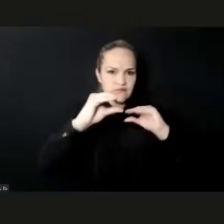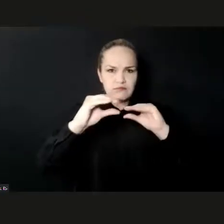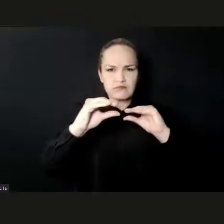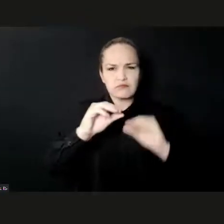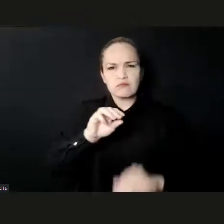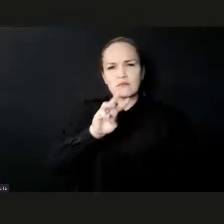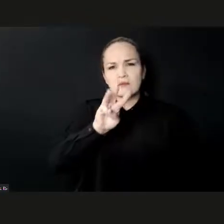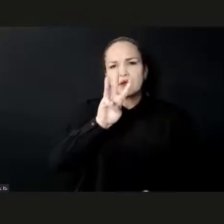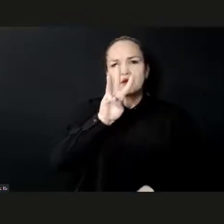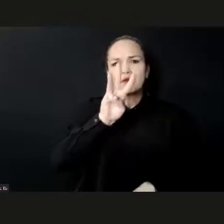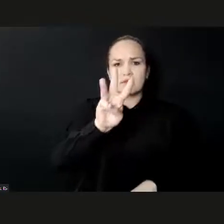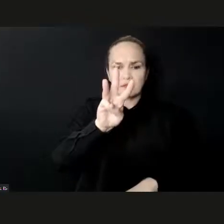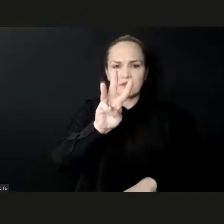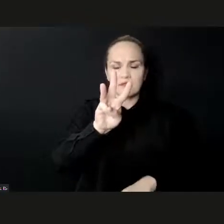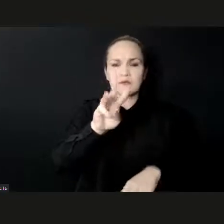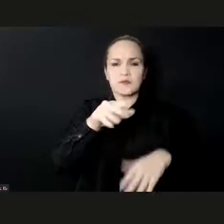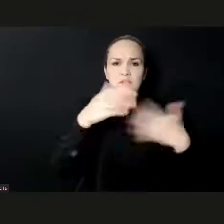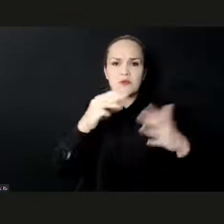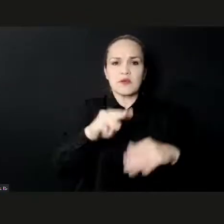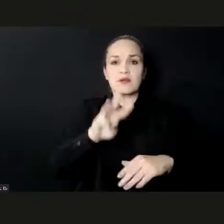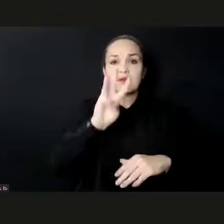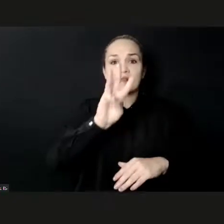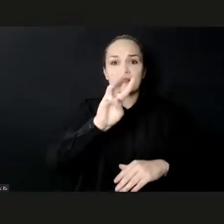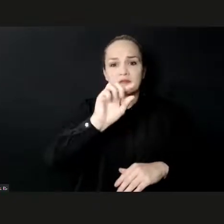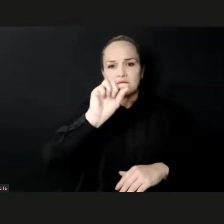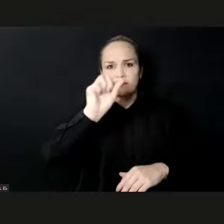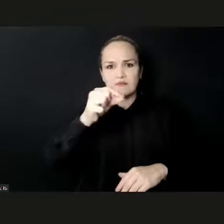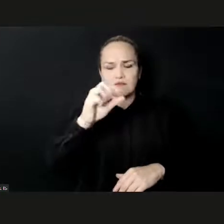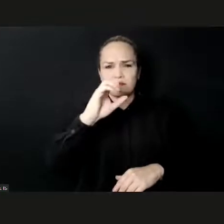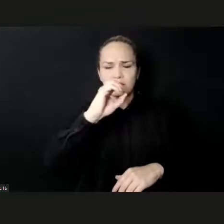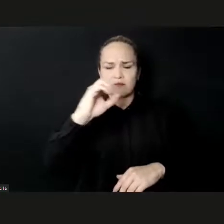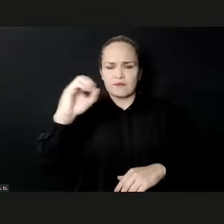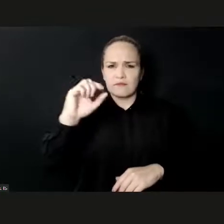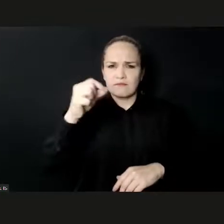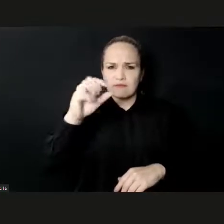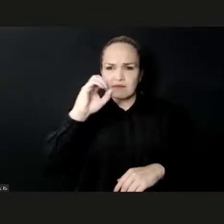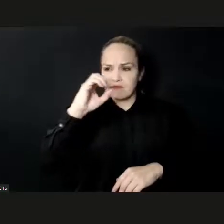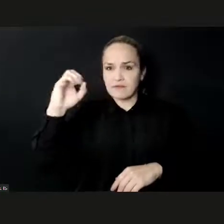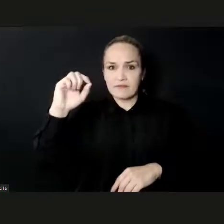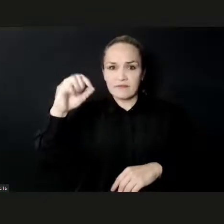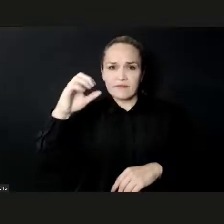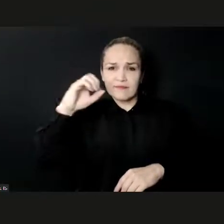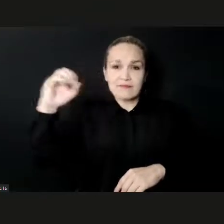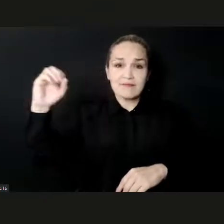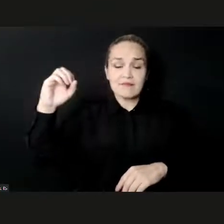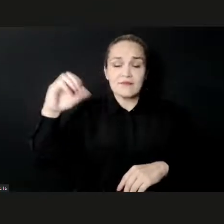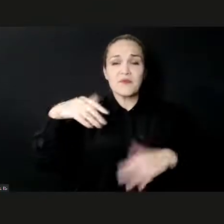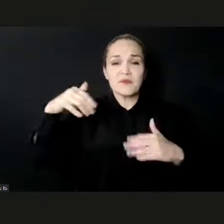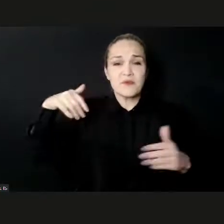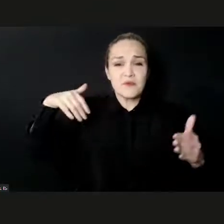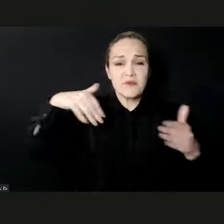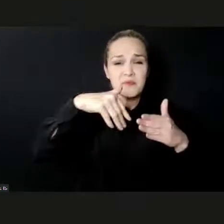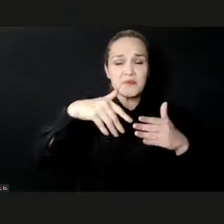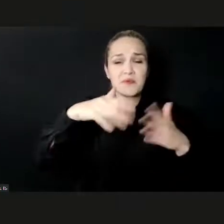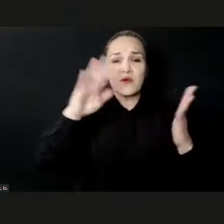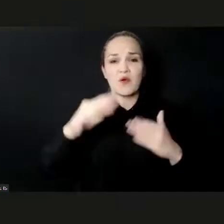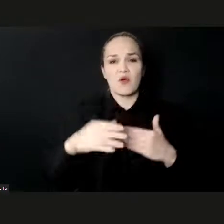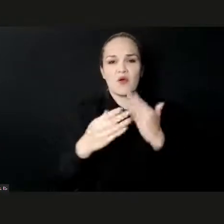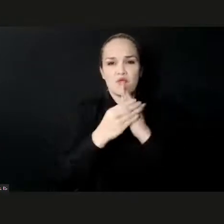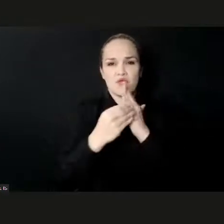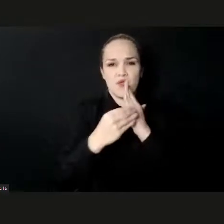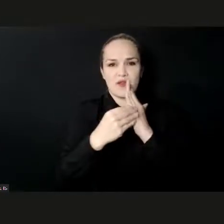dollars worldwide, which represents 3% of global GDP worldwide. And job creation is 29